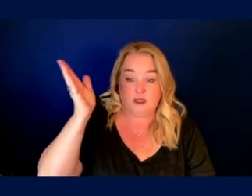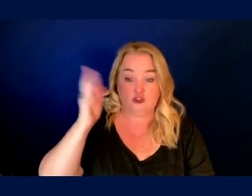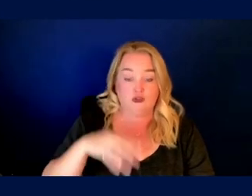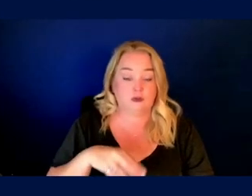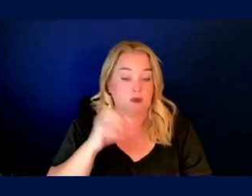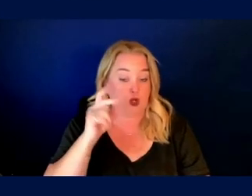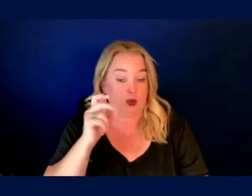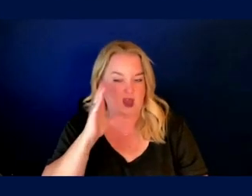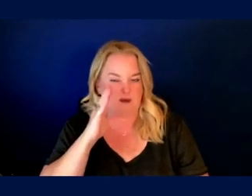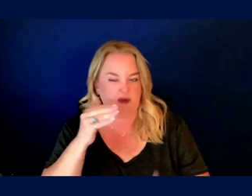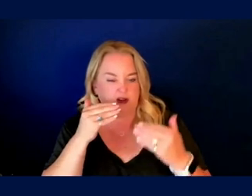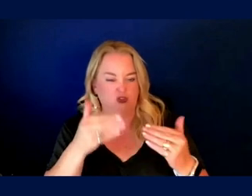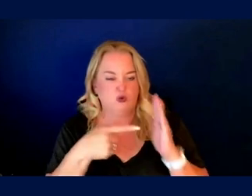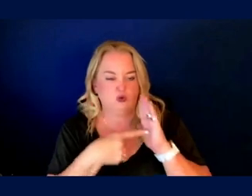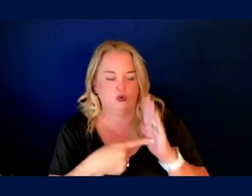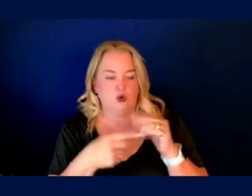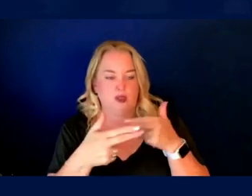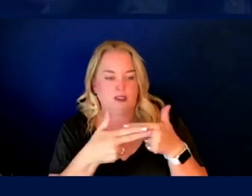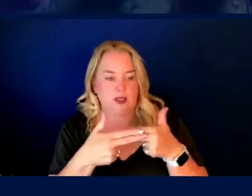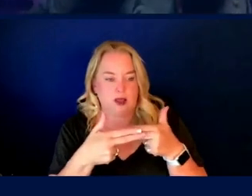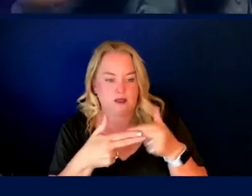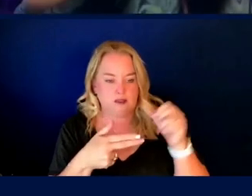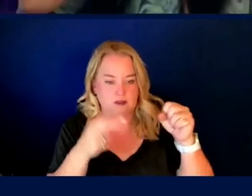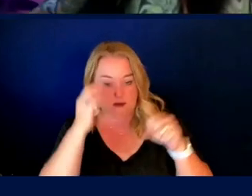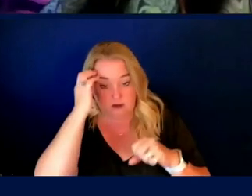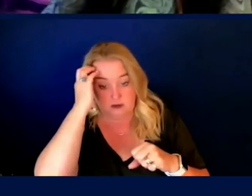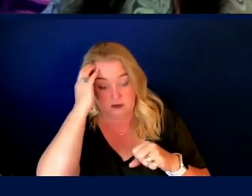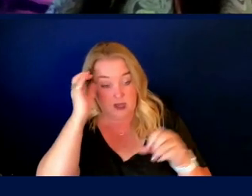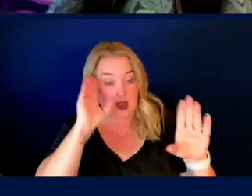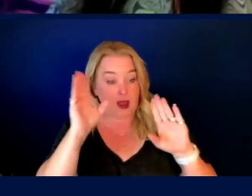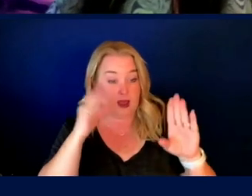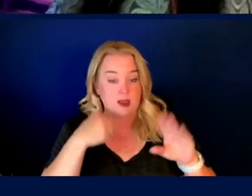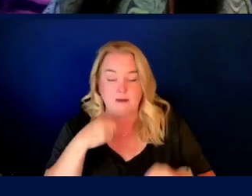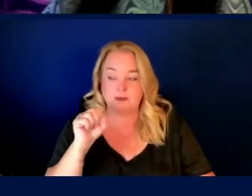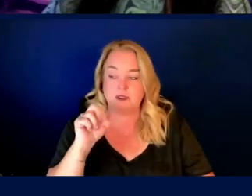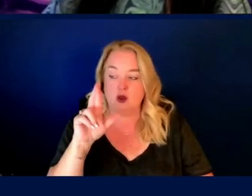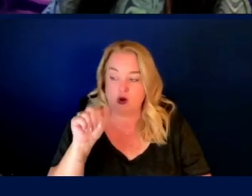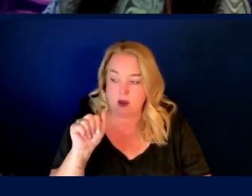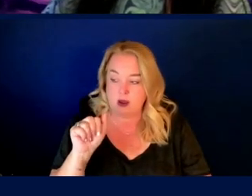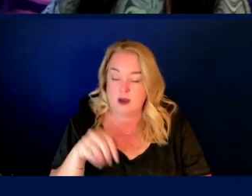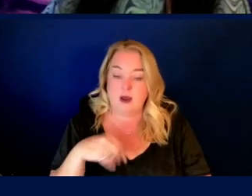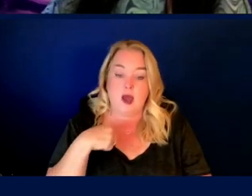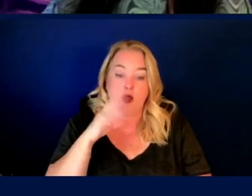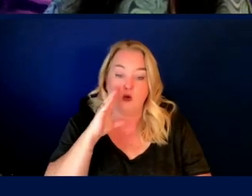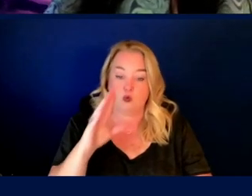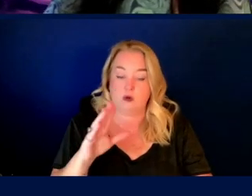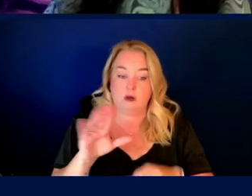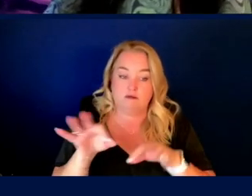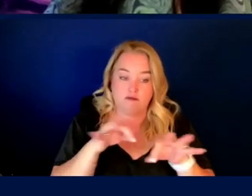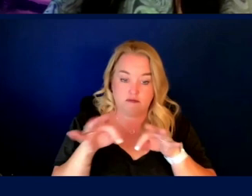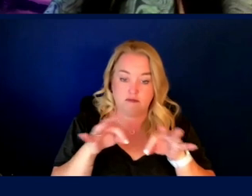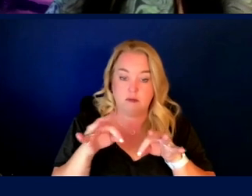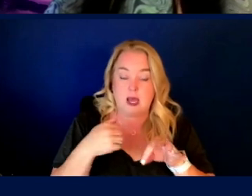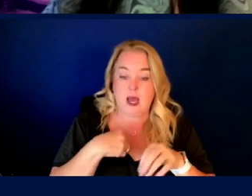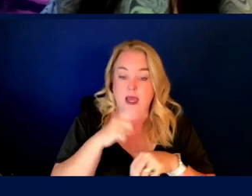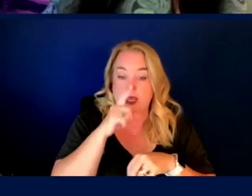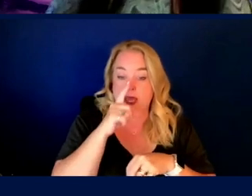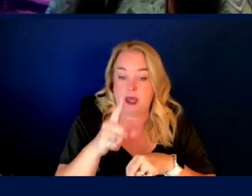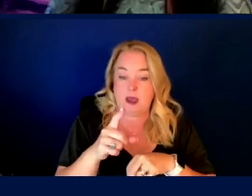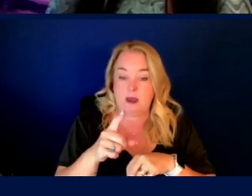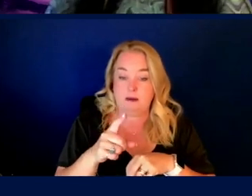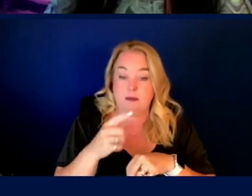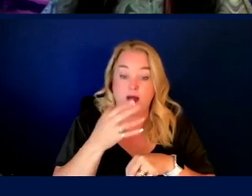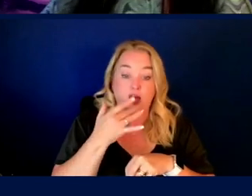All right. Let me go ahead and share my slides. Uh, hi everyone. My name is Sarah Husnain. I'll start with the visual description. I am very